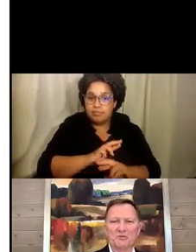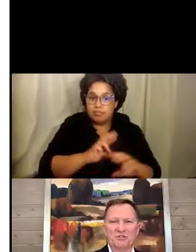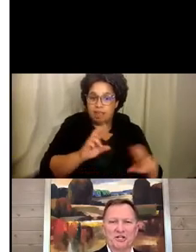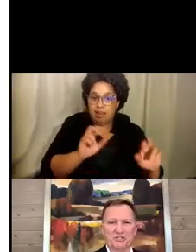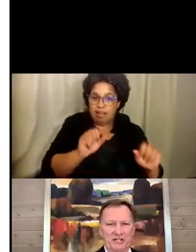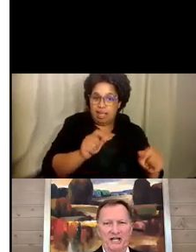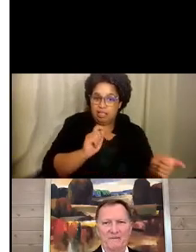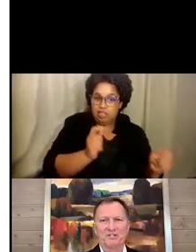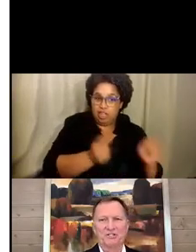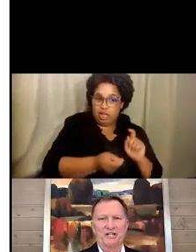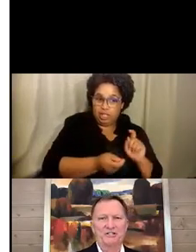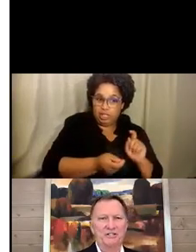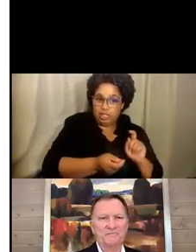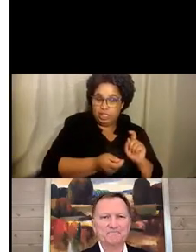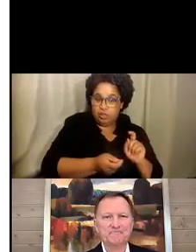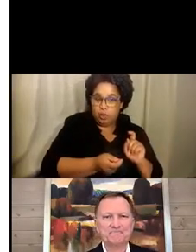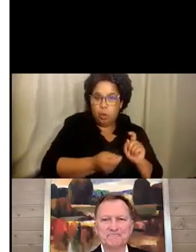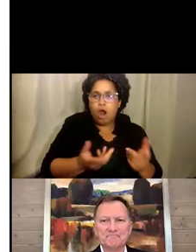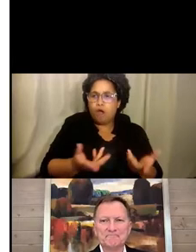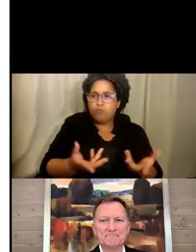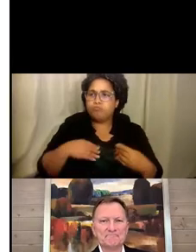able to adjust and adapt to change.